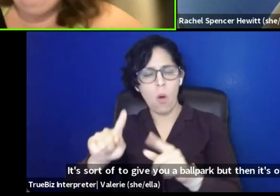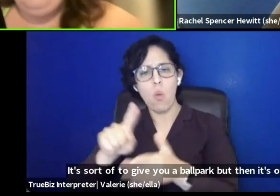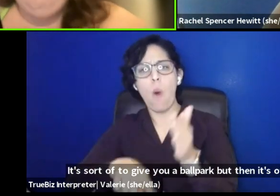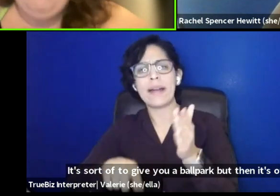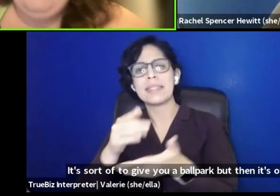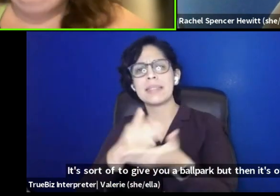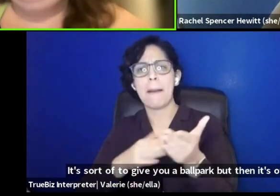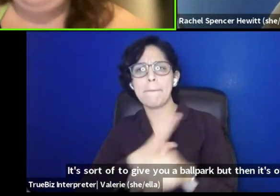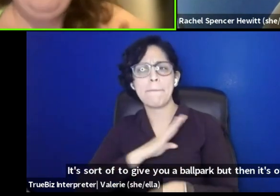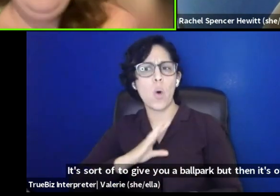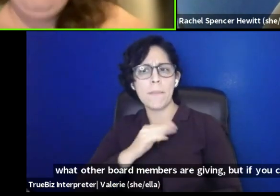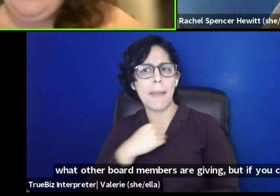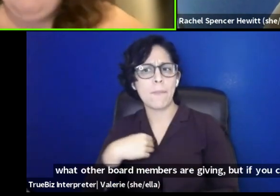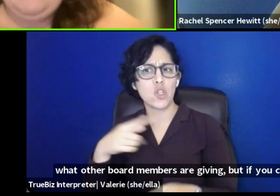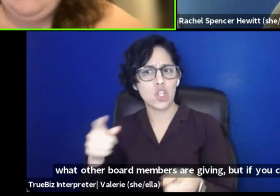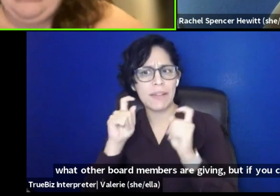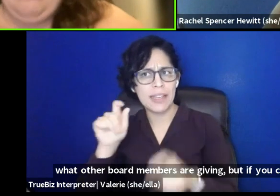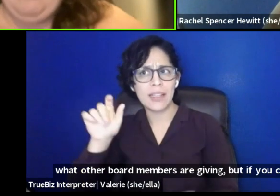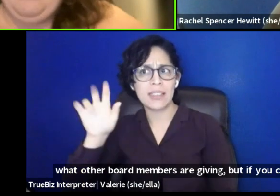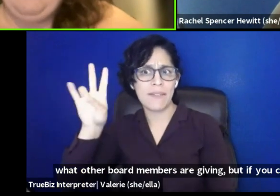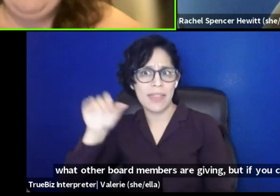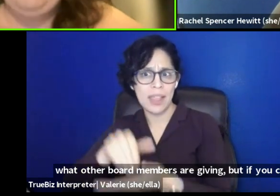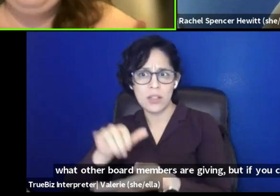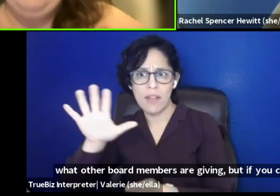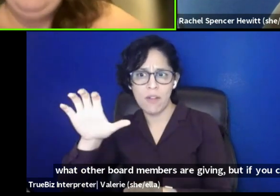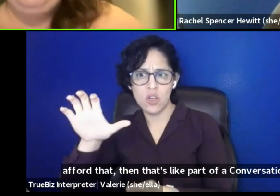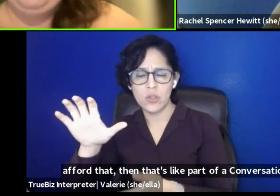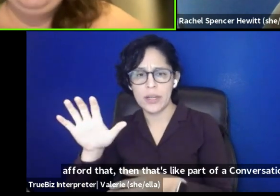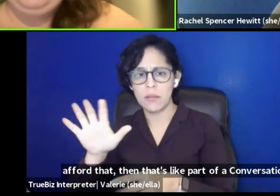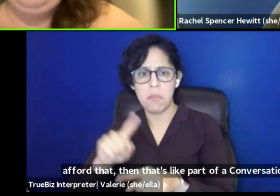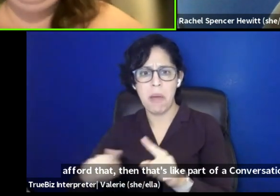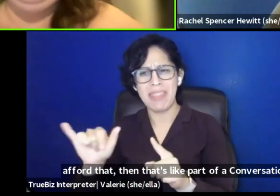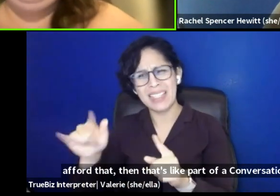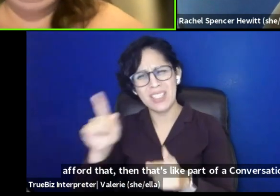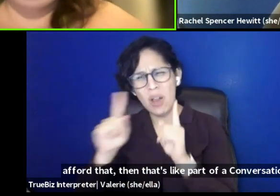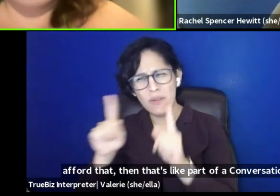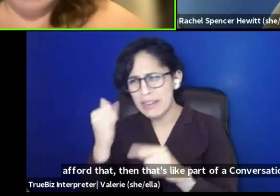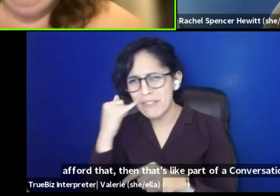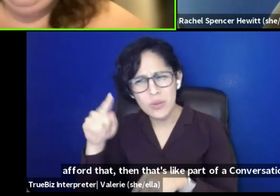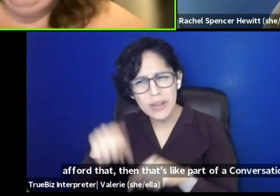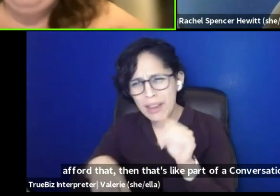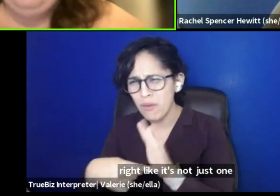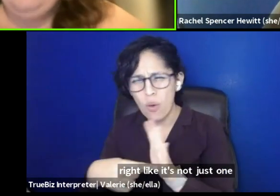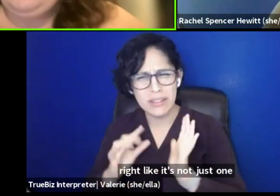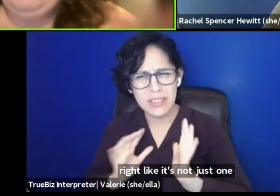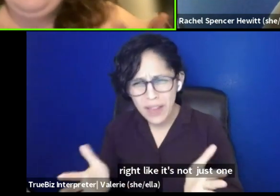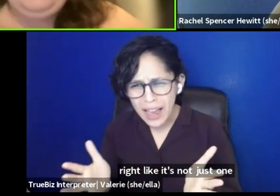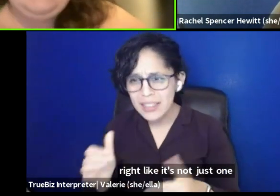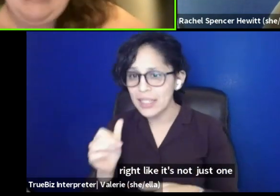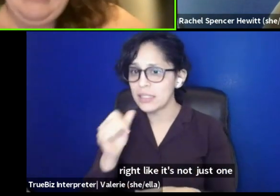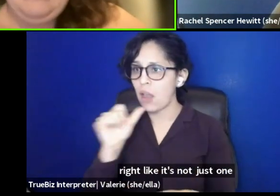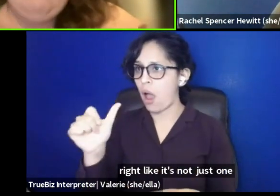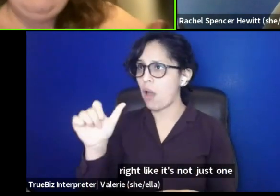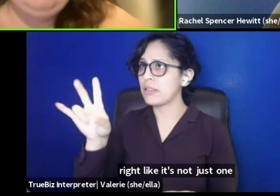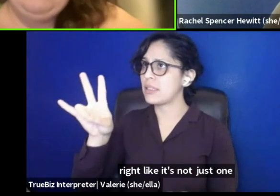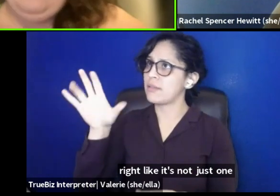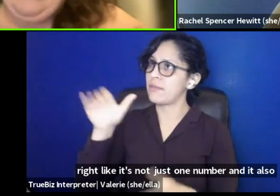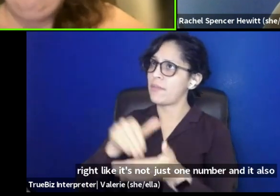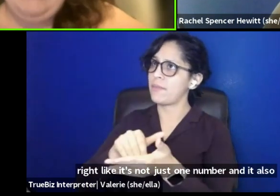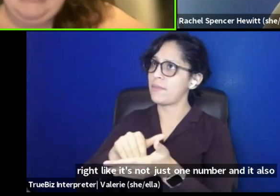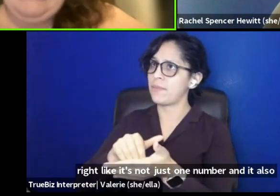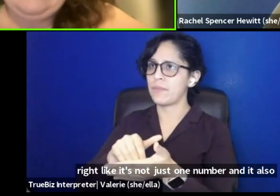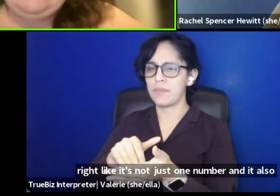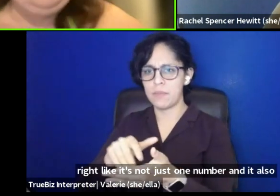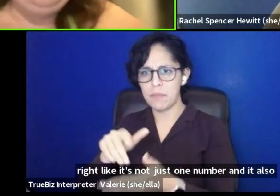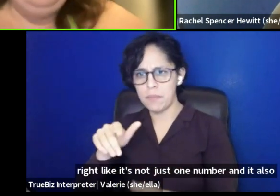But if you can't afford that, then it's like part of a conversation, right? Like it's not just one number. And it also includes a get, like we expect